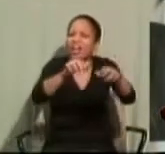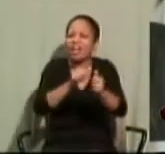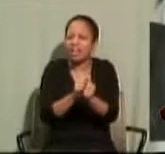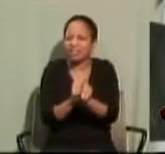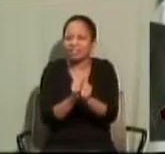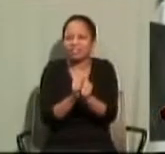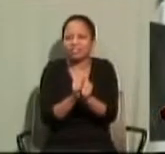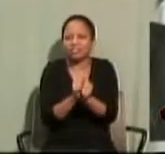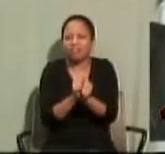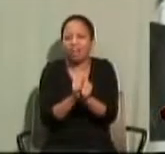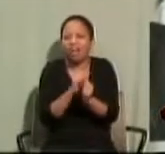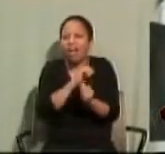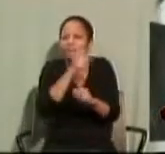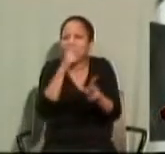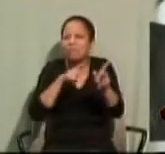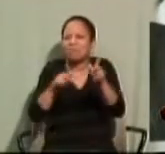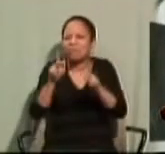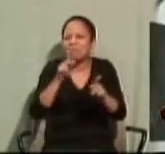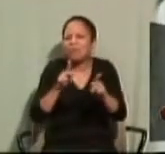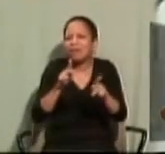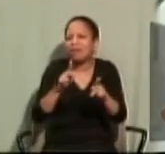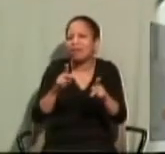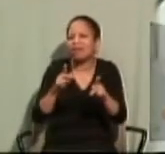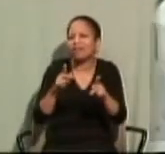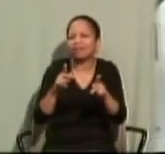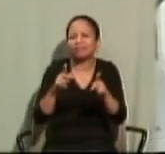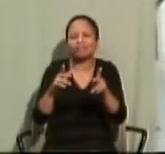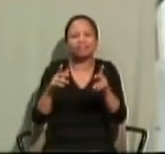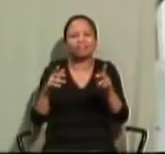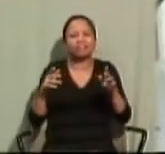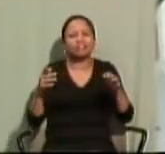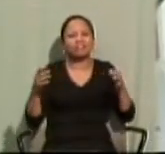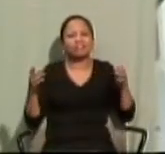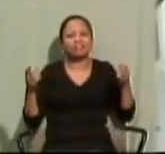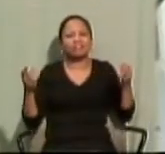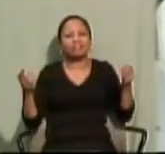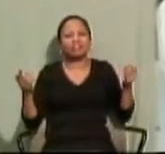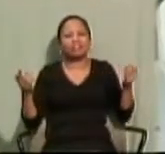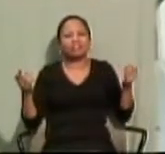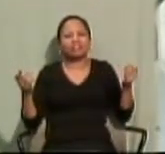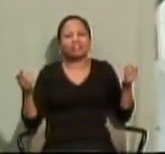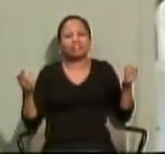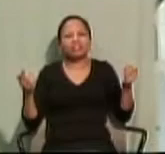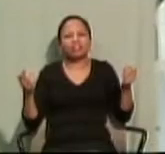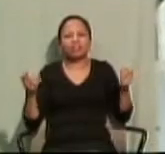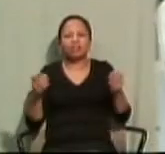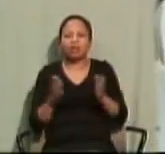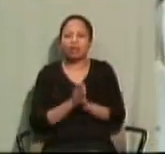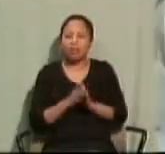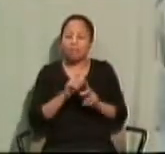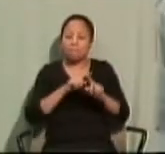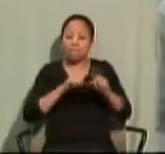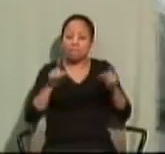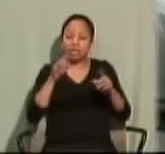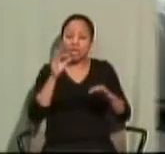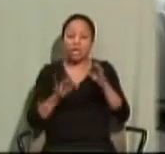But you know, we are so willing to spread bad news